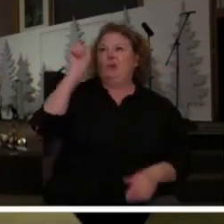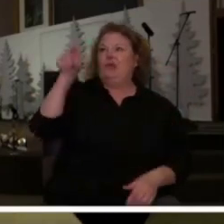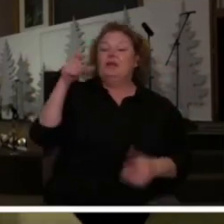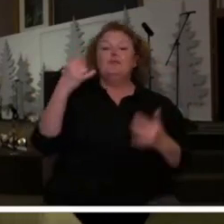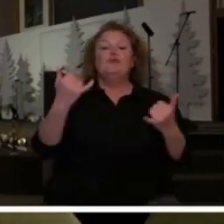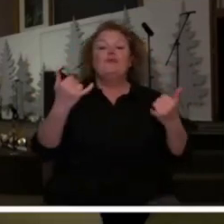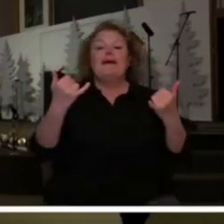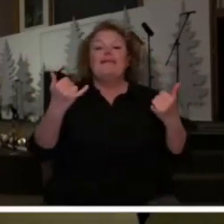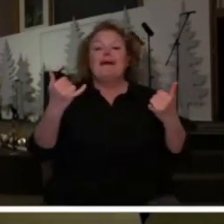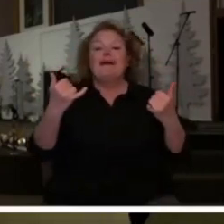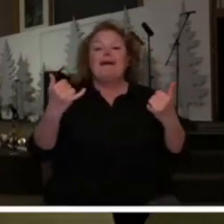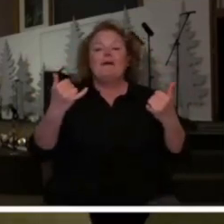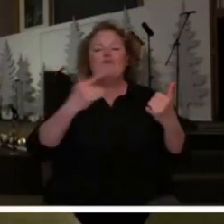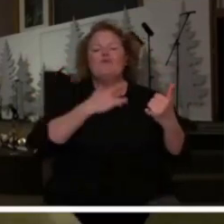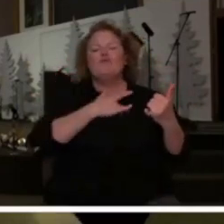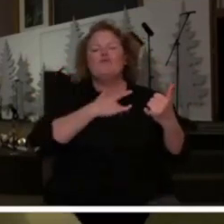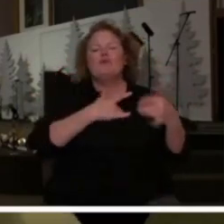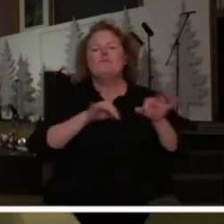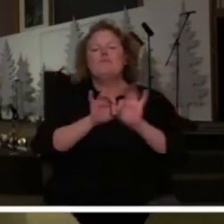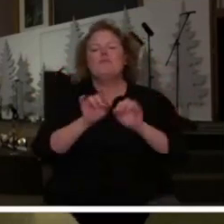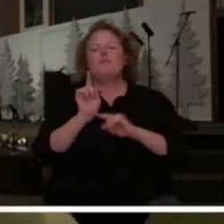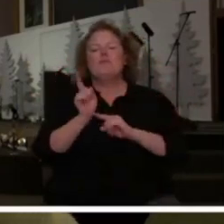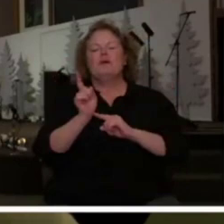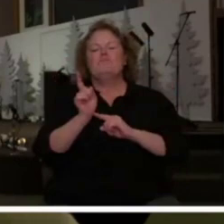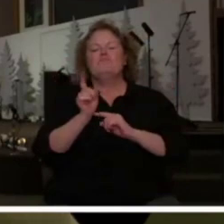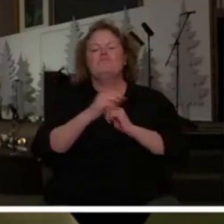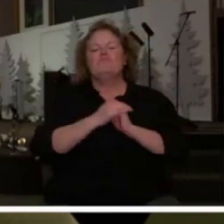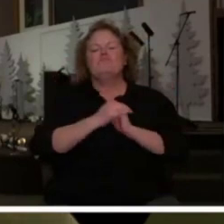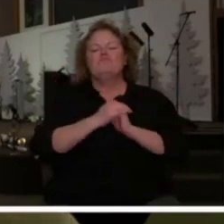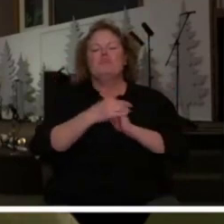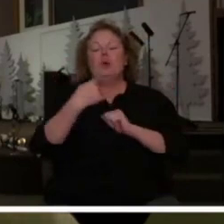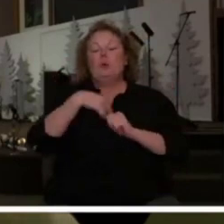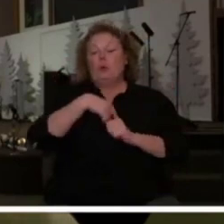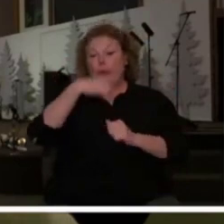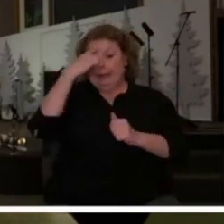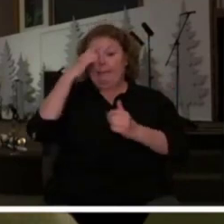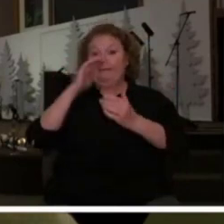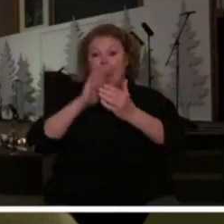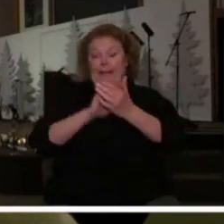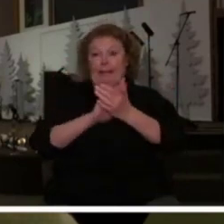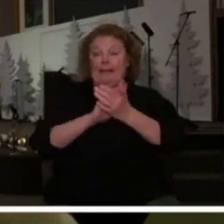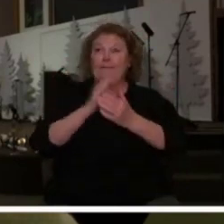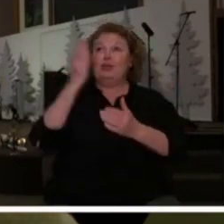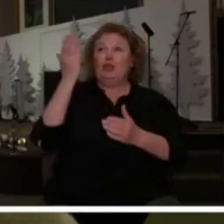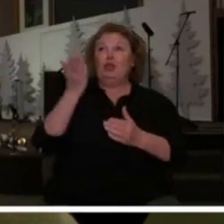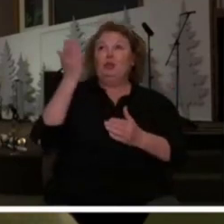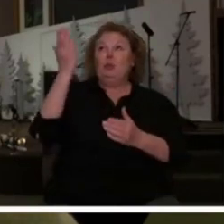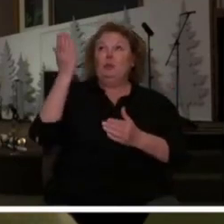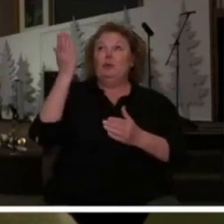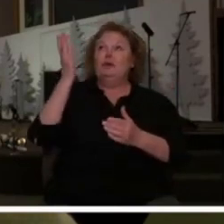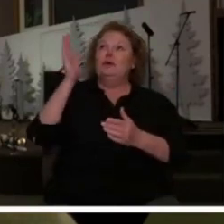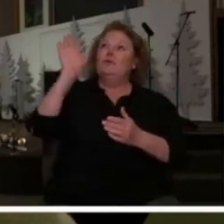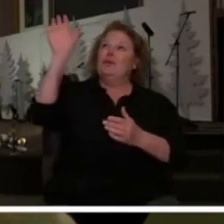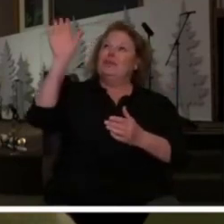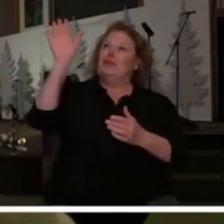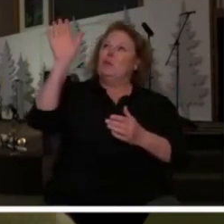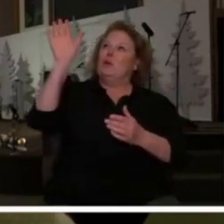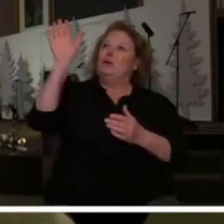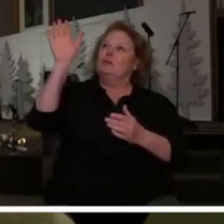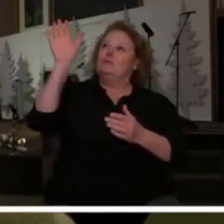to enter into a sacred moment where we believe that you, through the gift of preaching